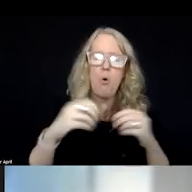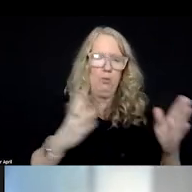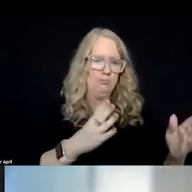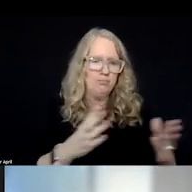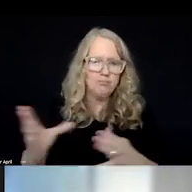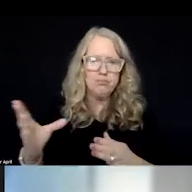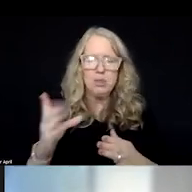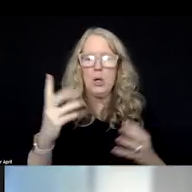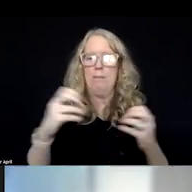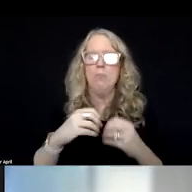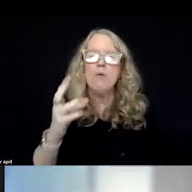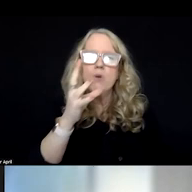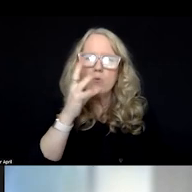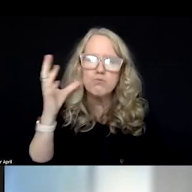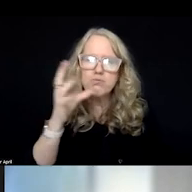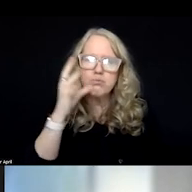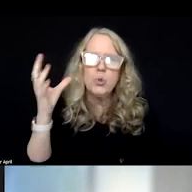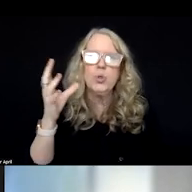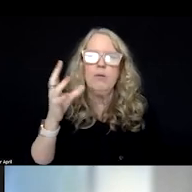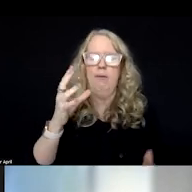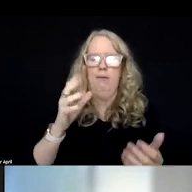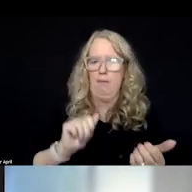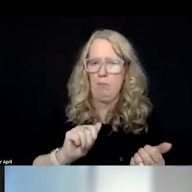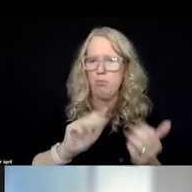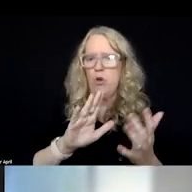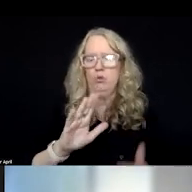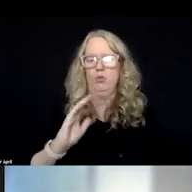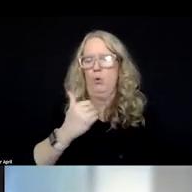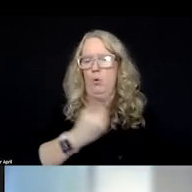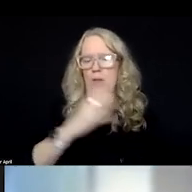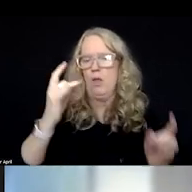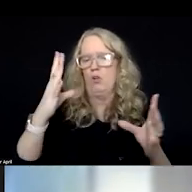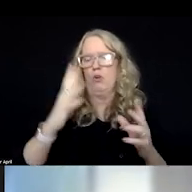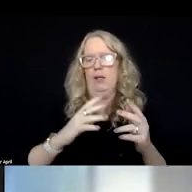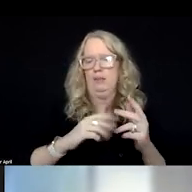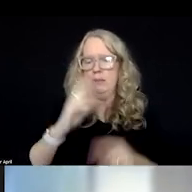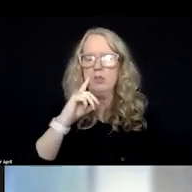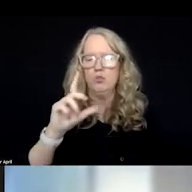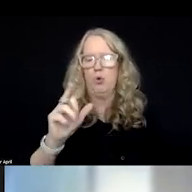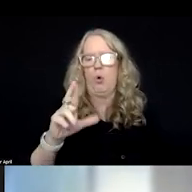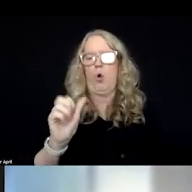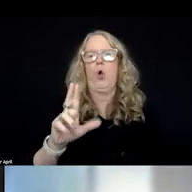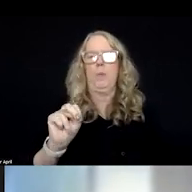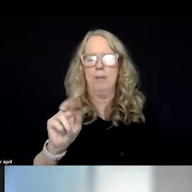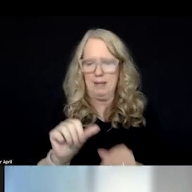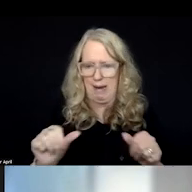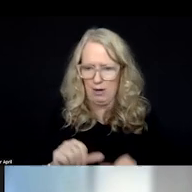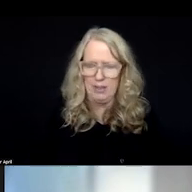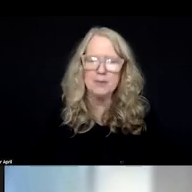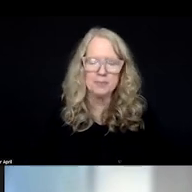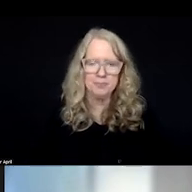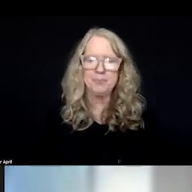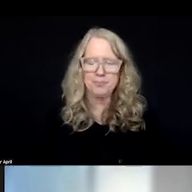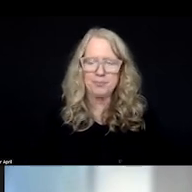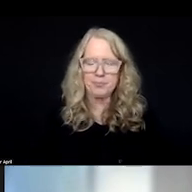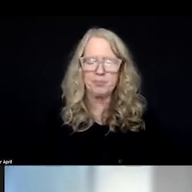more rural approach with our crisis facility to urban area. And so one